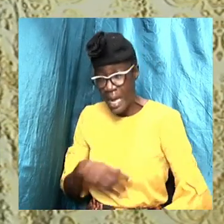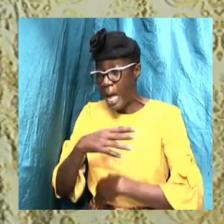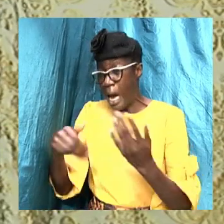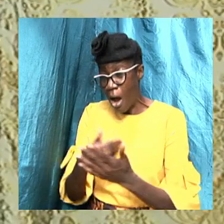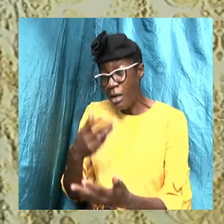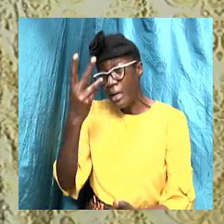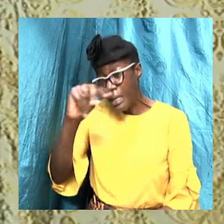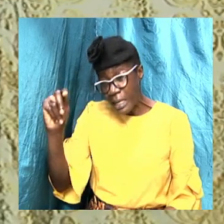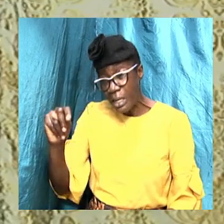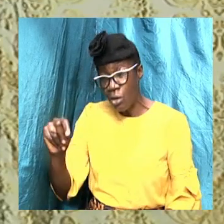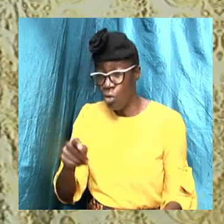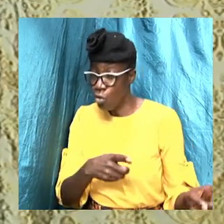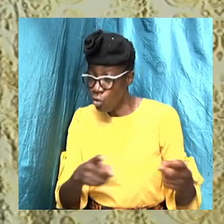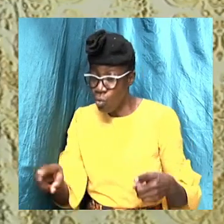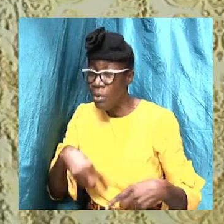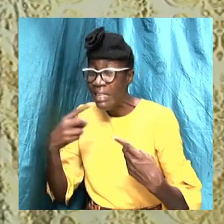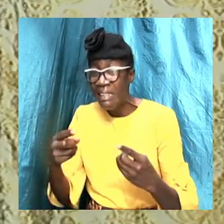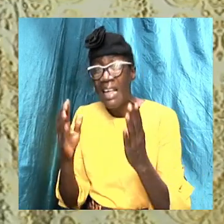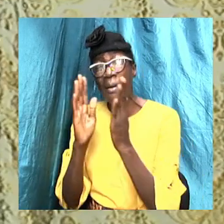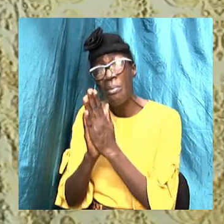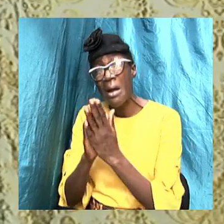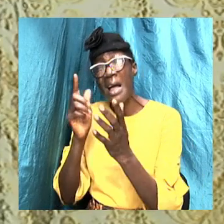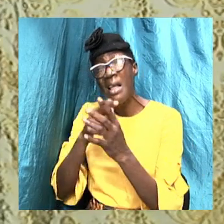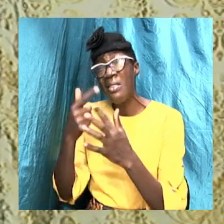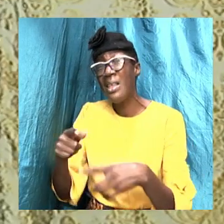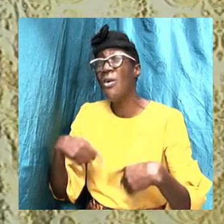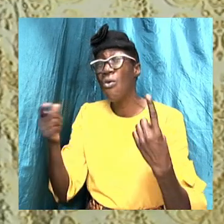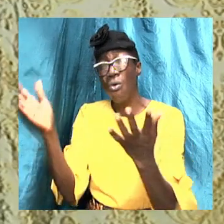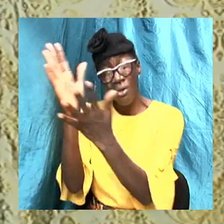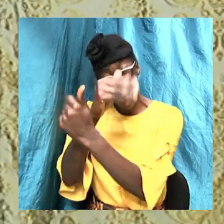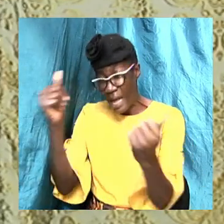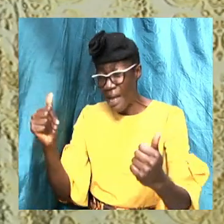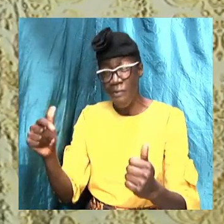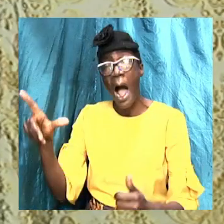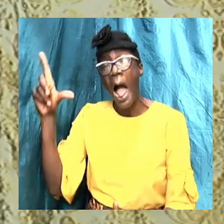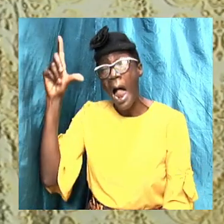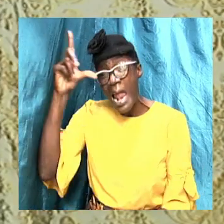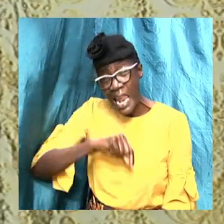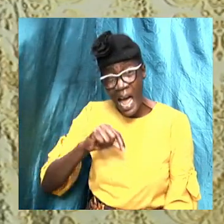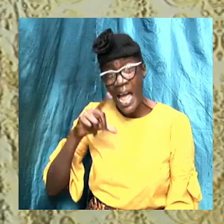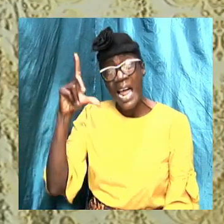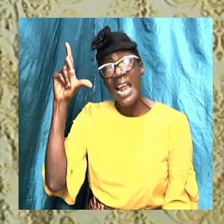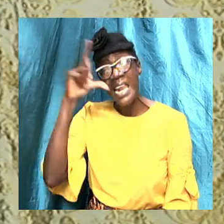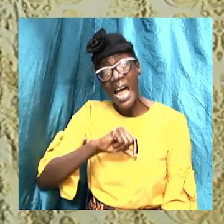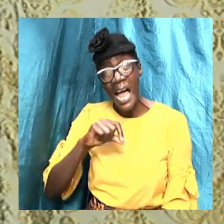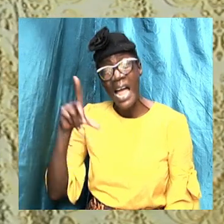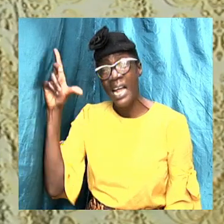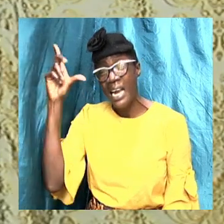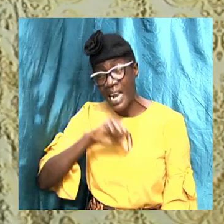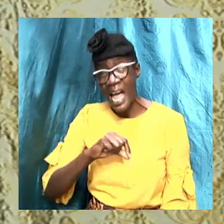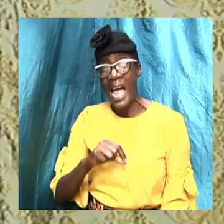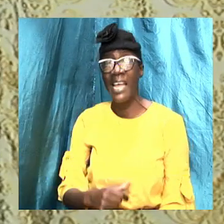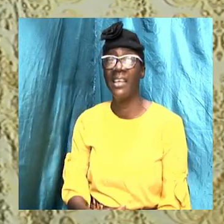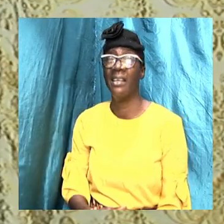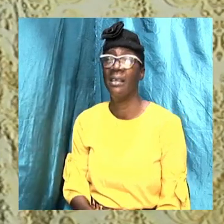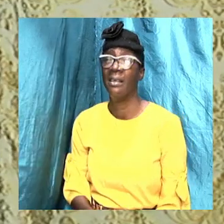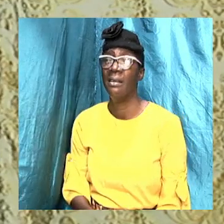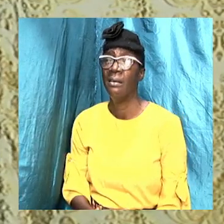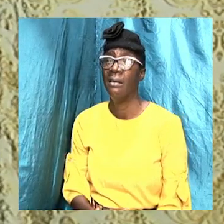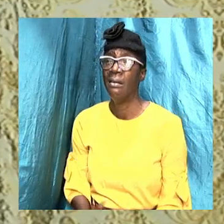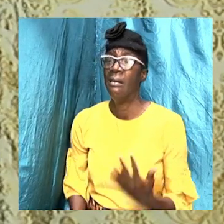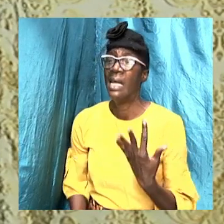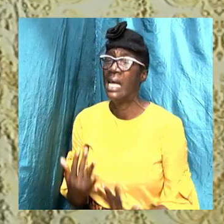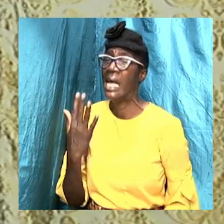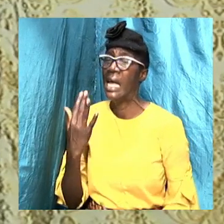to say a prayer and you go into heaven, almighty God, that is a lie from the pit of hell and hell